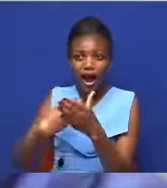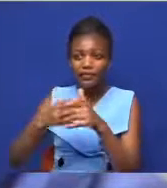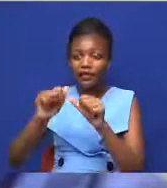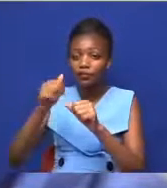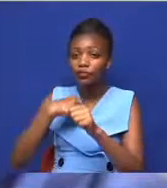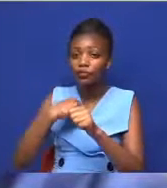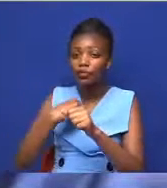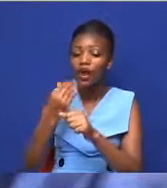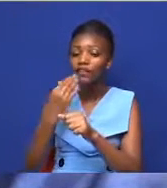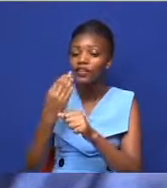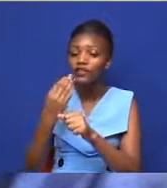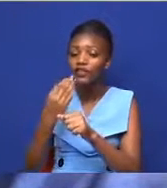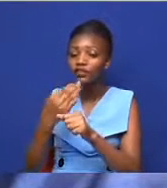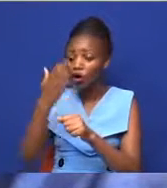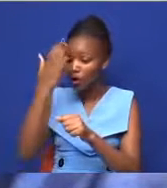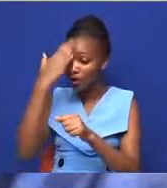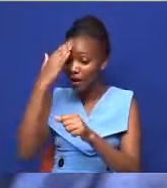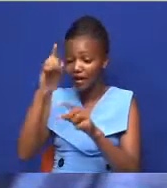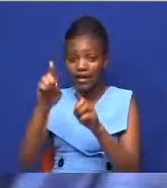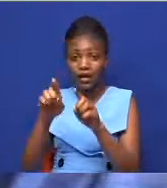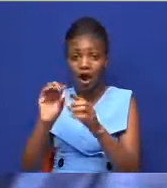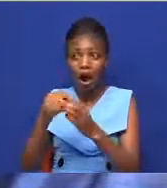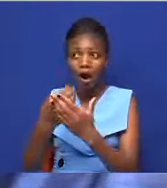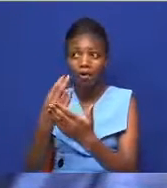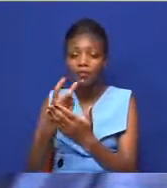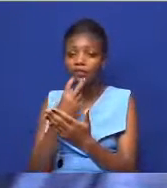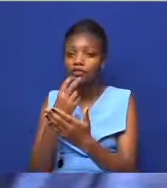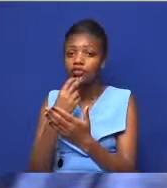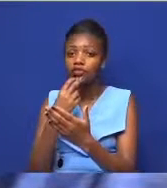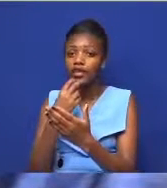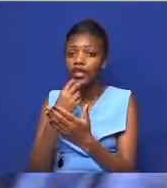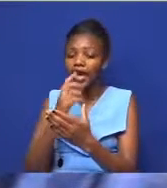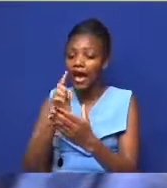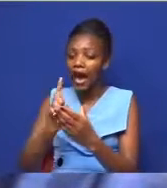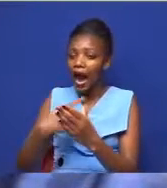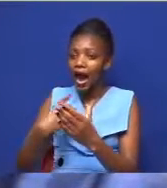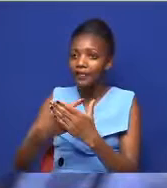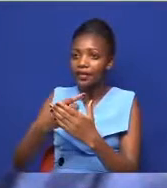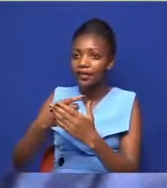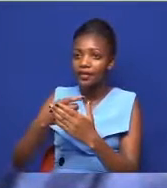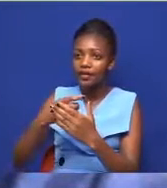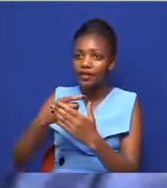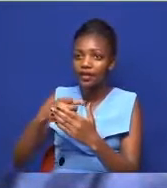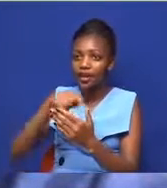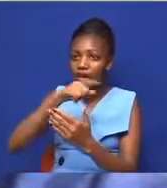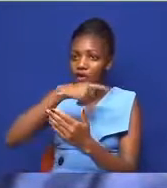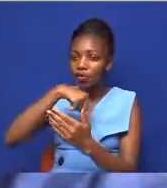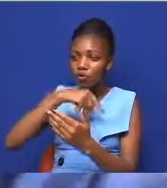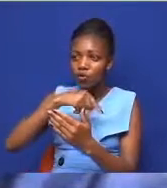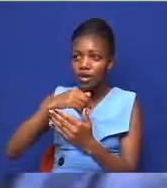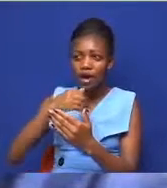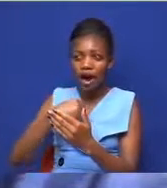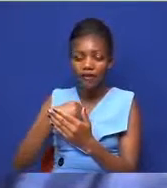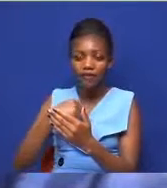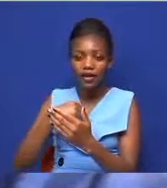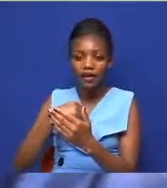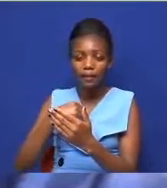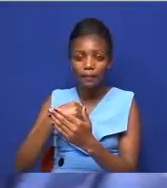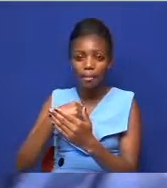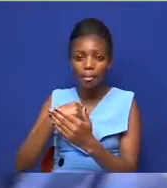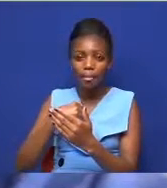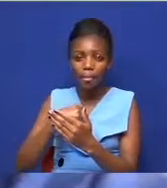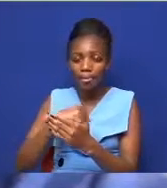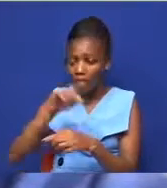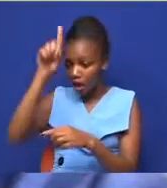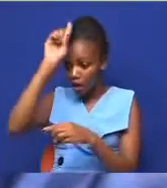Tuesday. But it's still ongoing countrywide. We have already seen some communes on a local